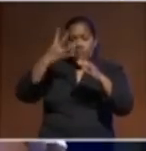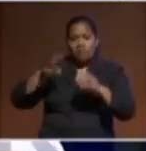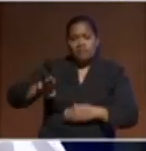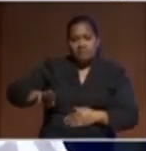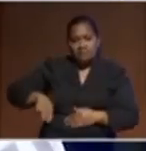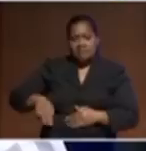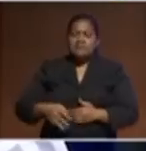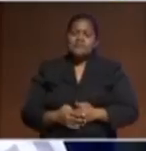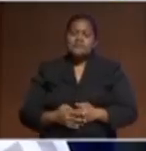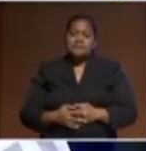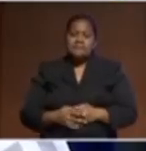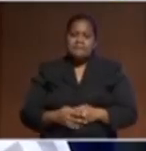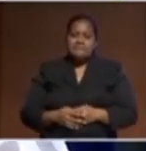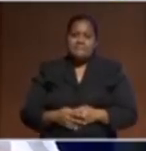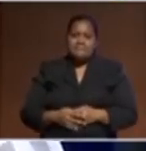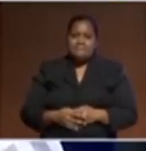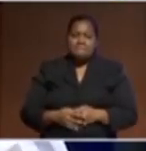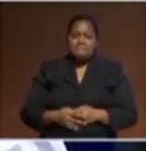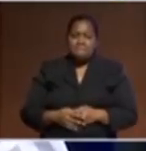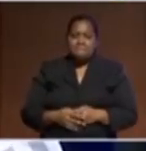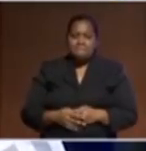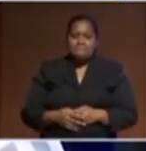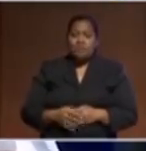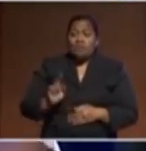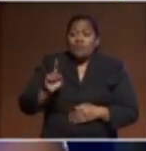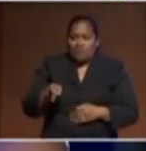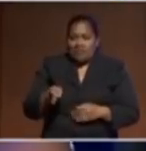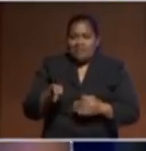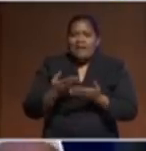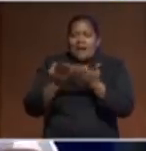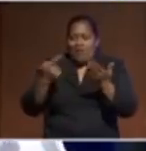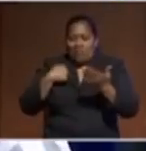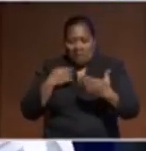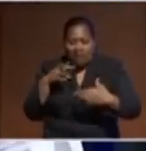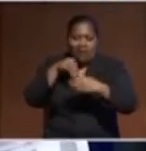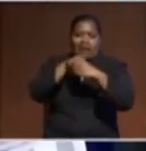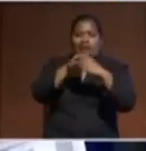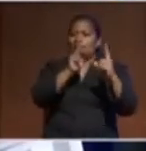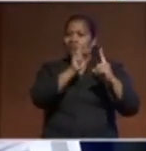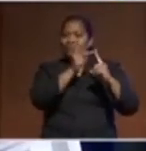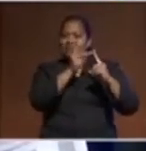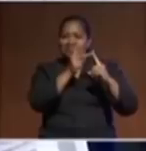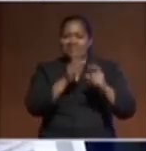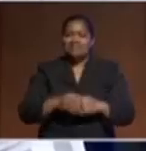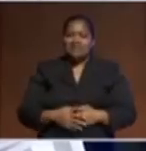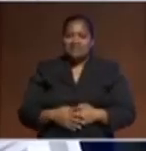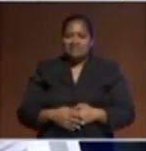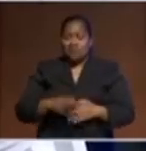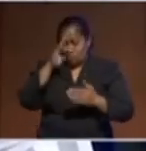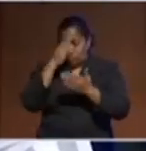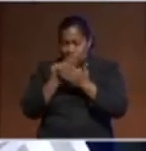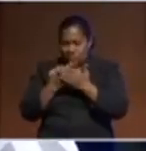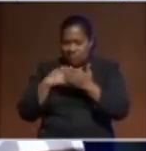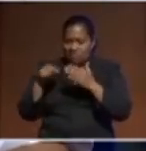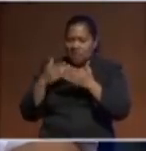a snapshot how I went into politics as a student. I was studying political